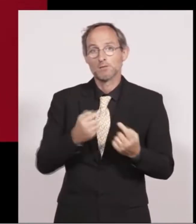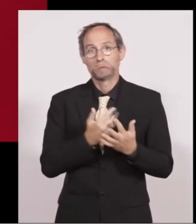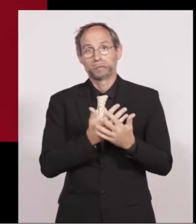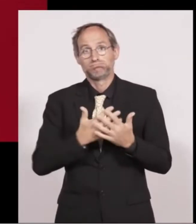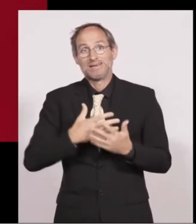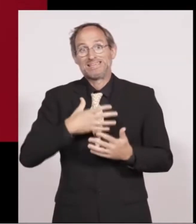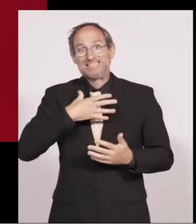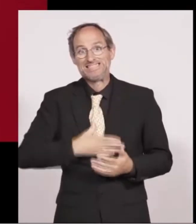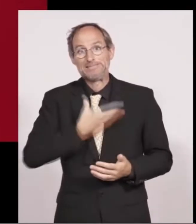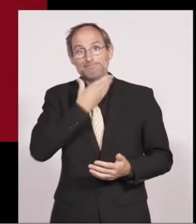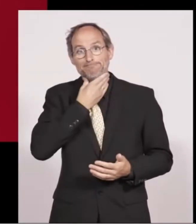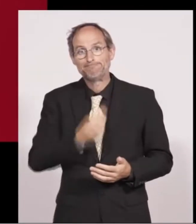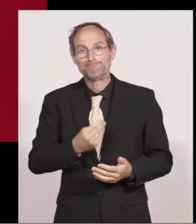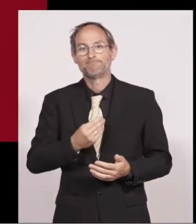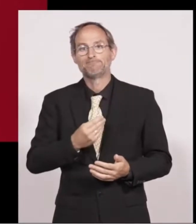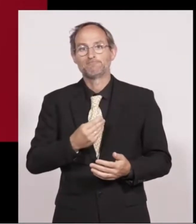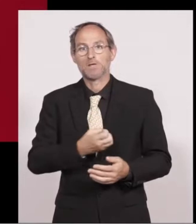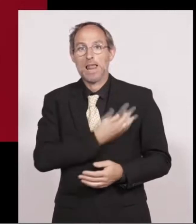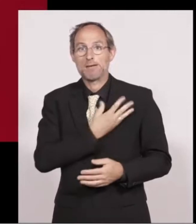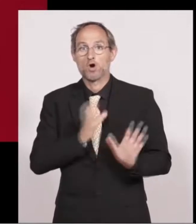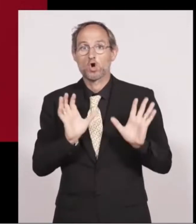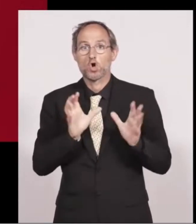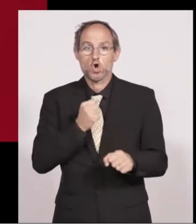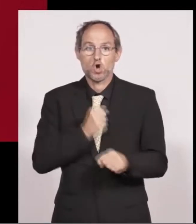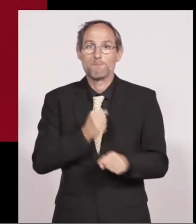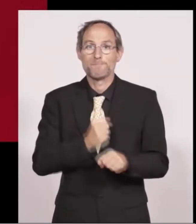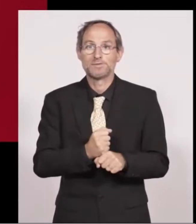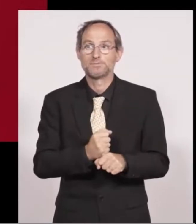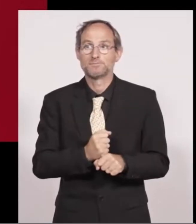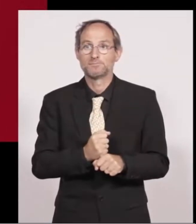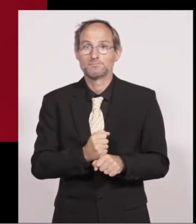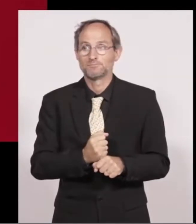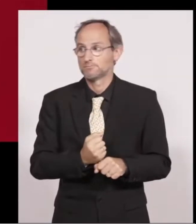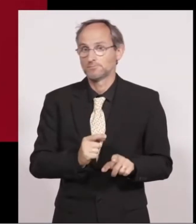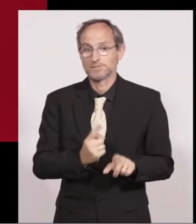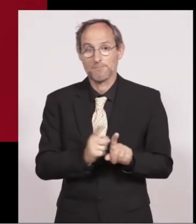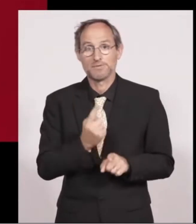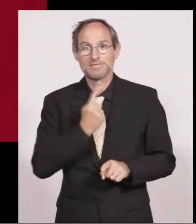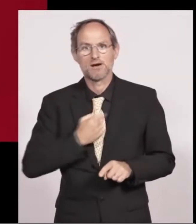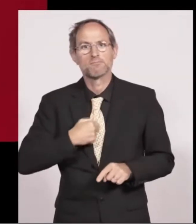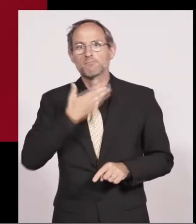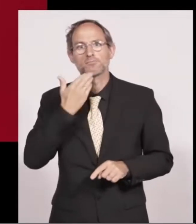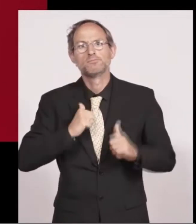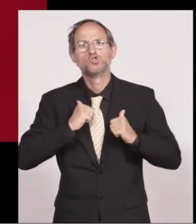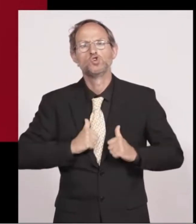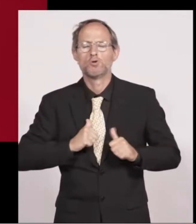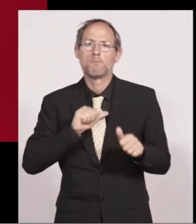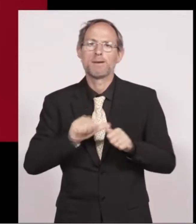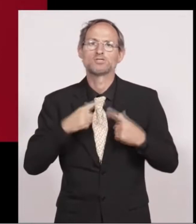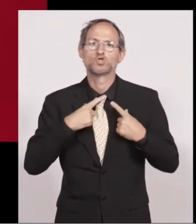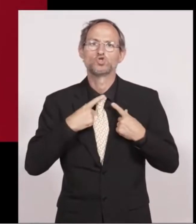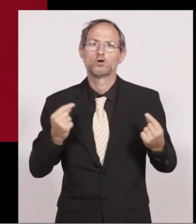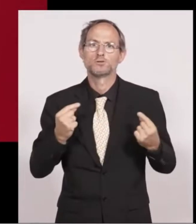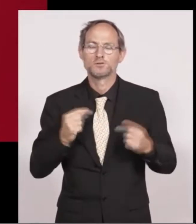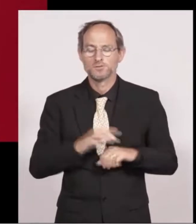need a labor government I know I do note the lack of a suit I've put on my best shirt we can